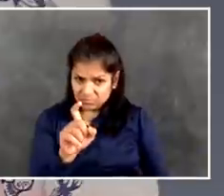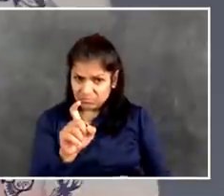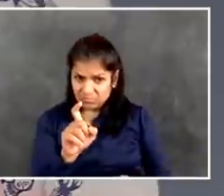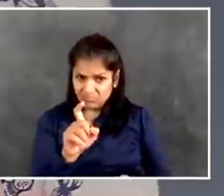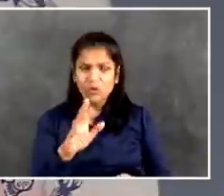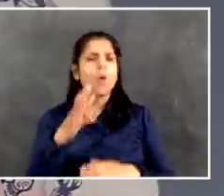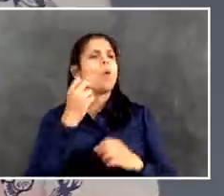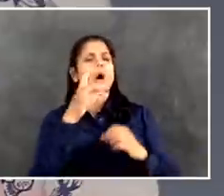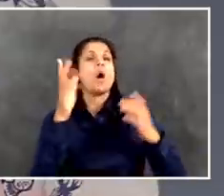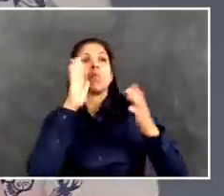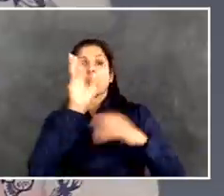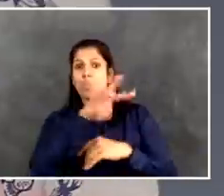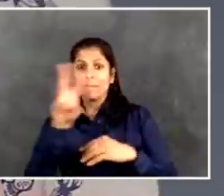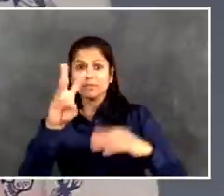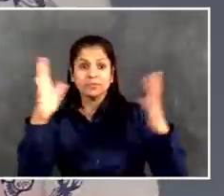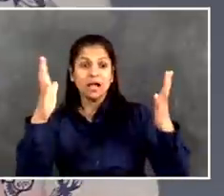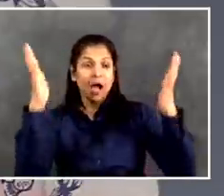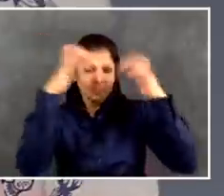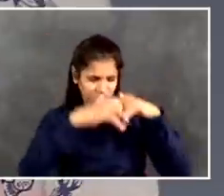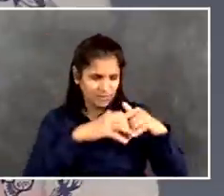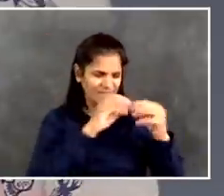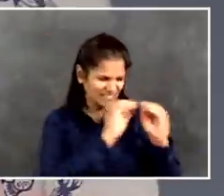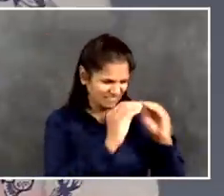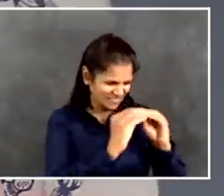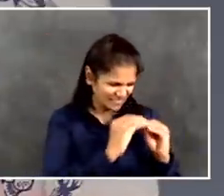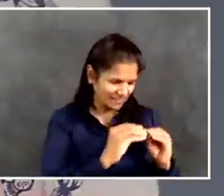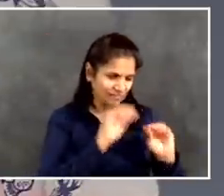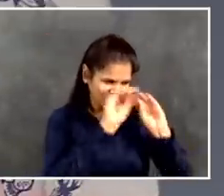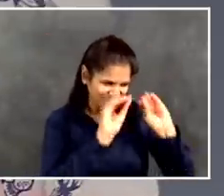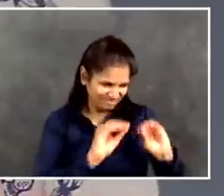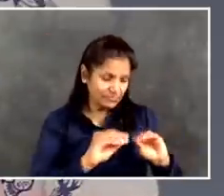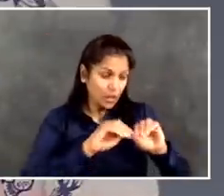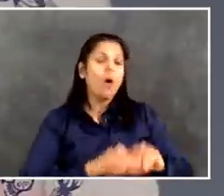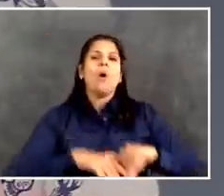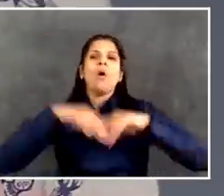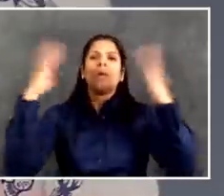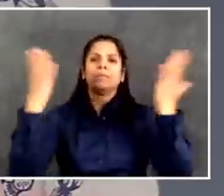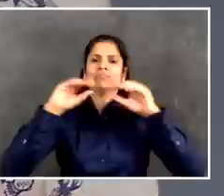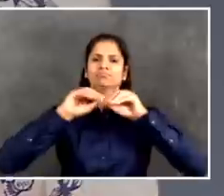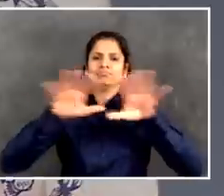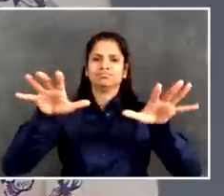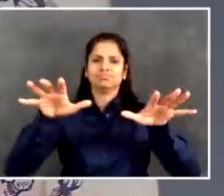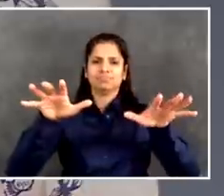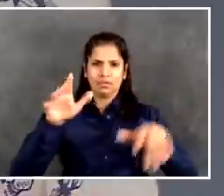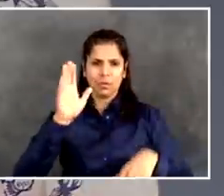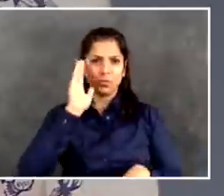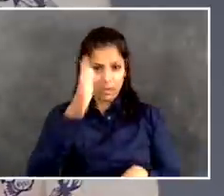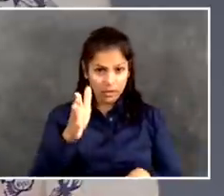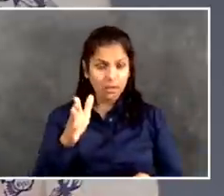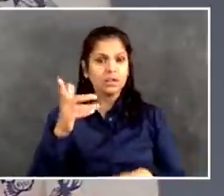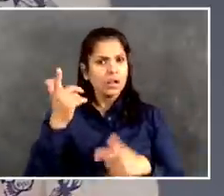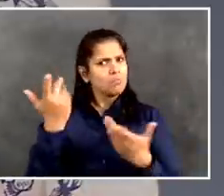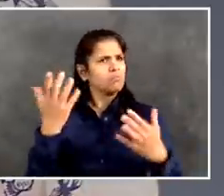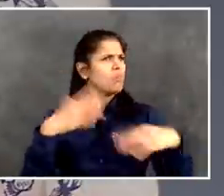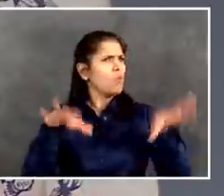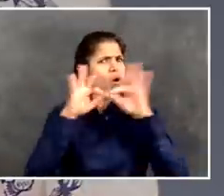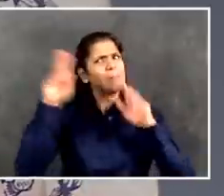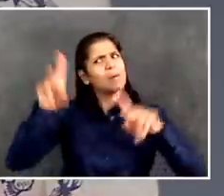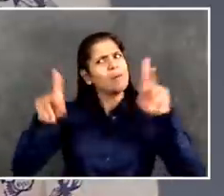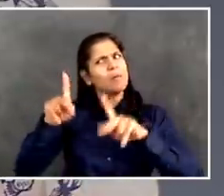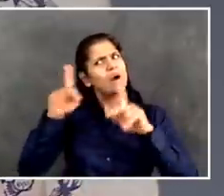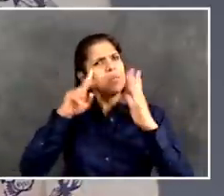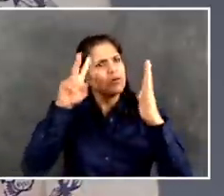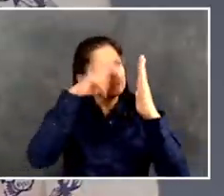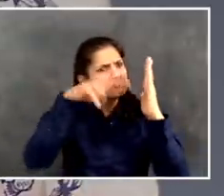set us free. I didn't use that one before, but I like it. And I agree with it. So yeah, the the I'm gonna while I'm giving